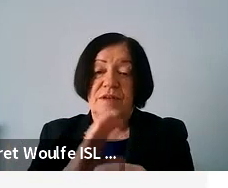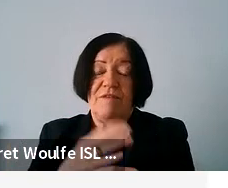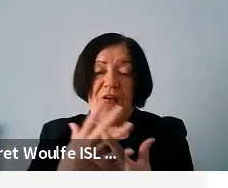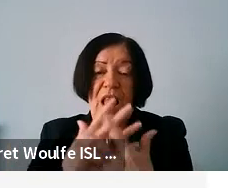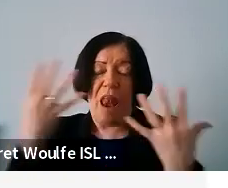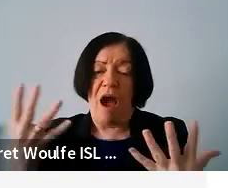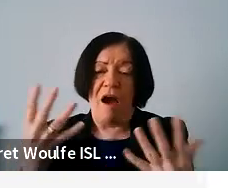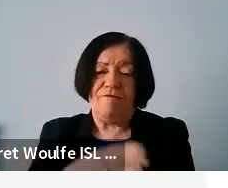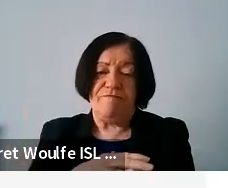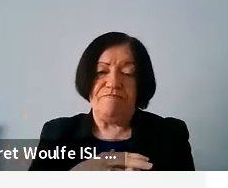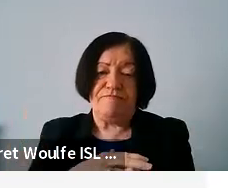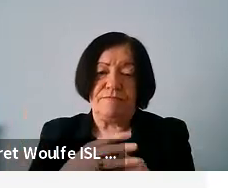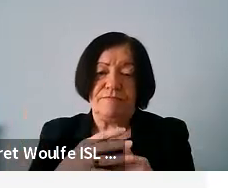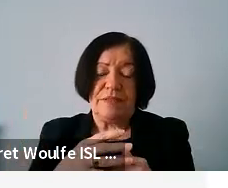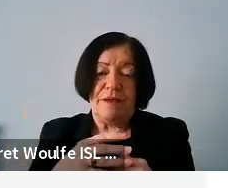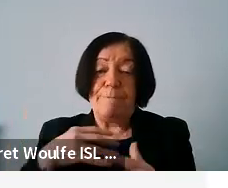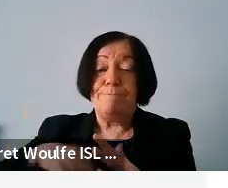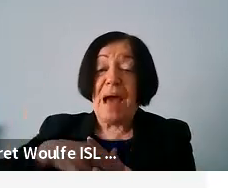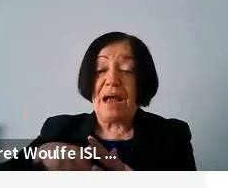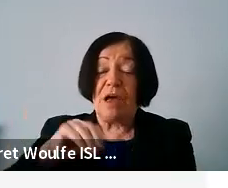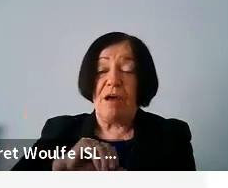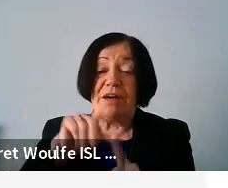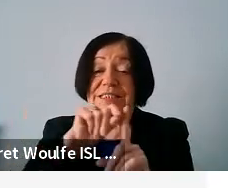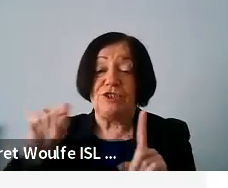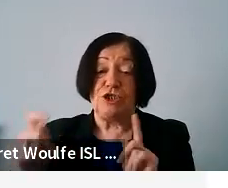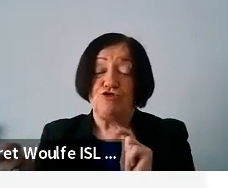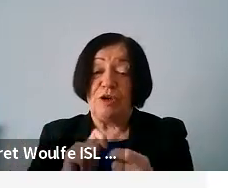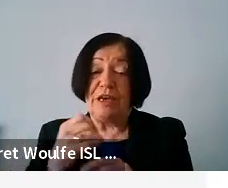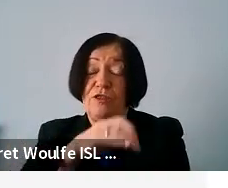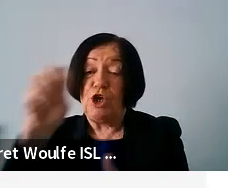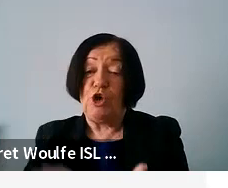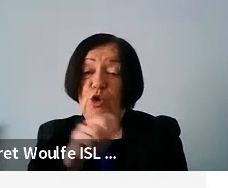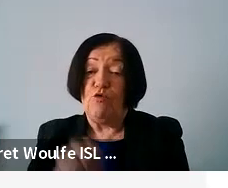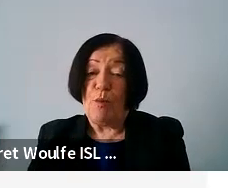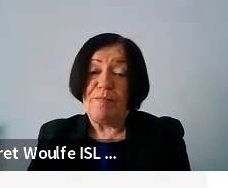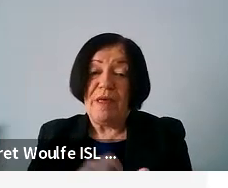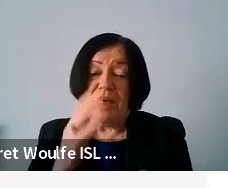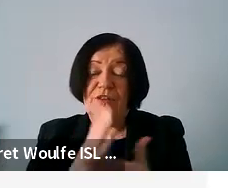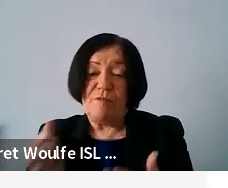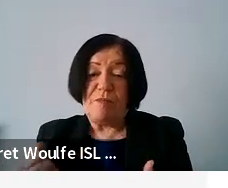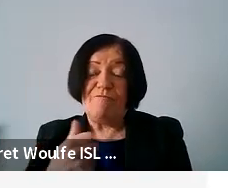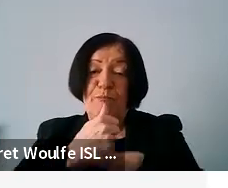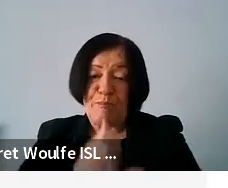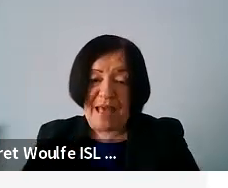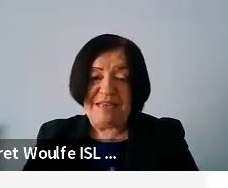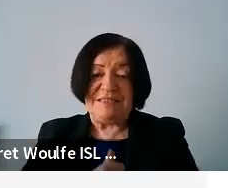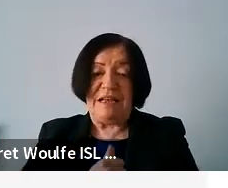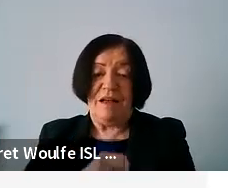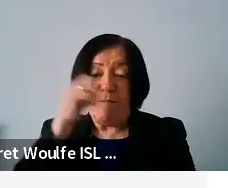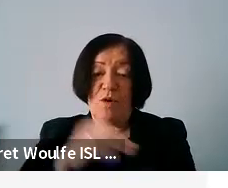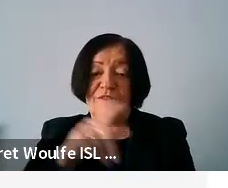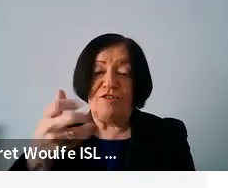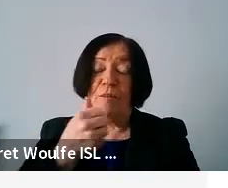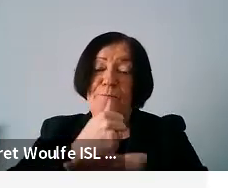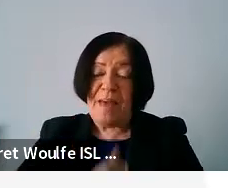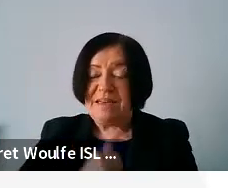of um background on digital transformation in the eu and uh some have some basic most of you have some basic